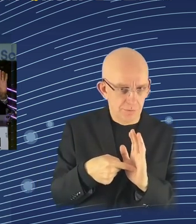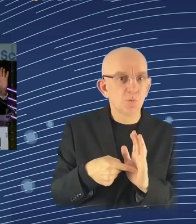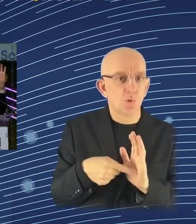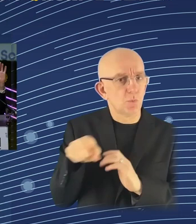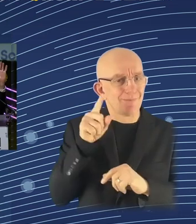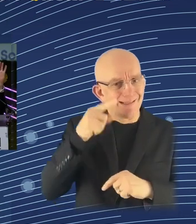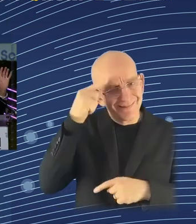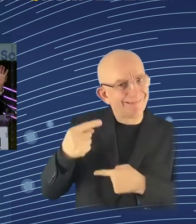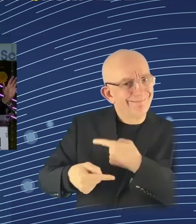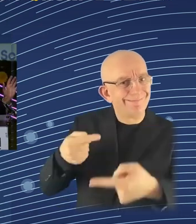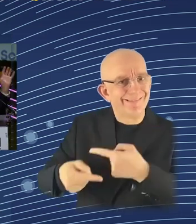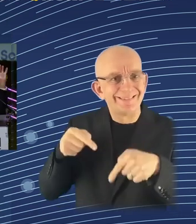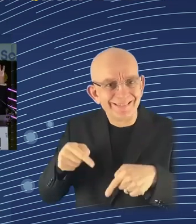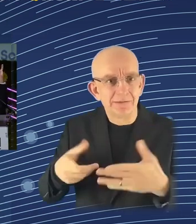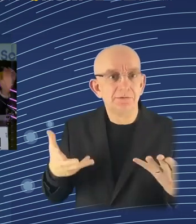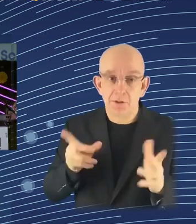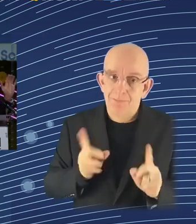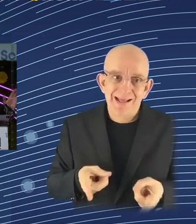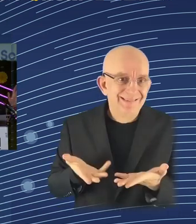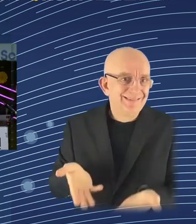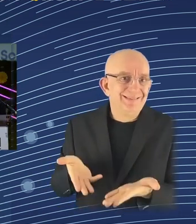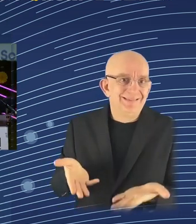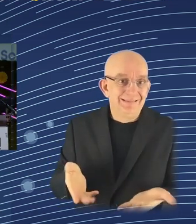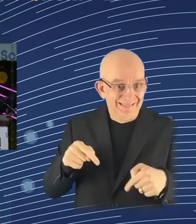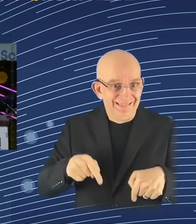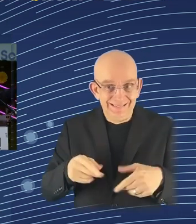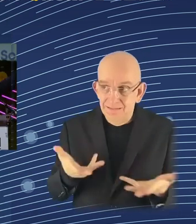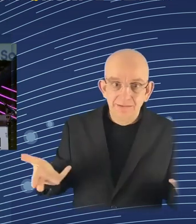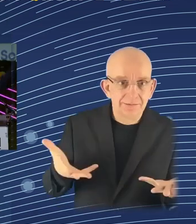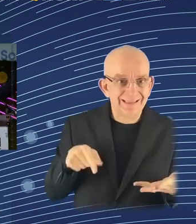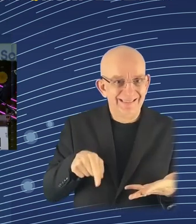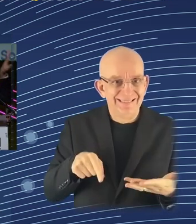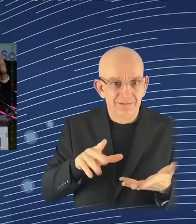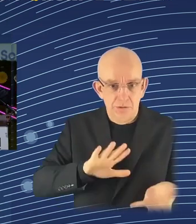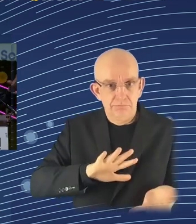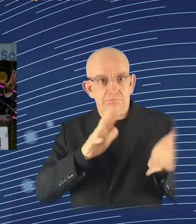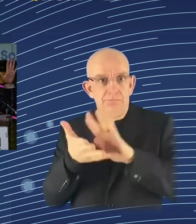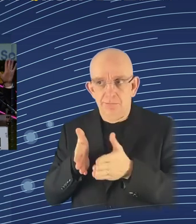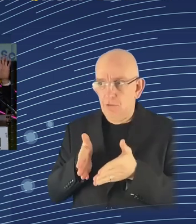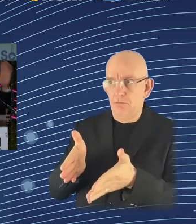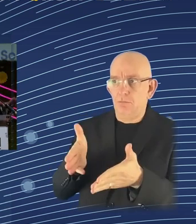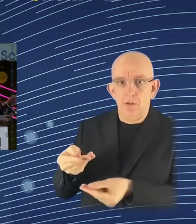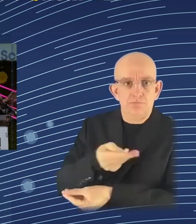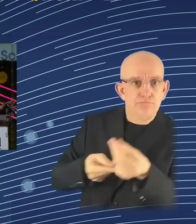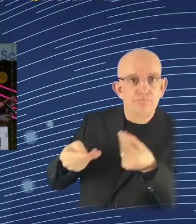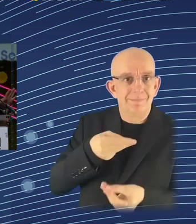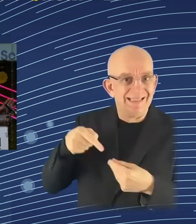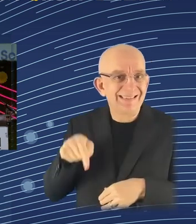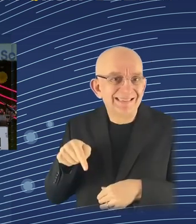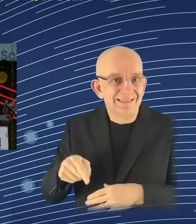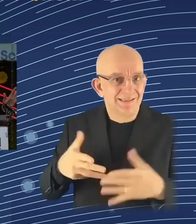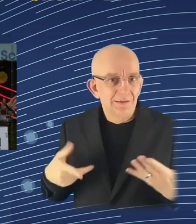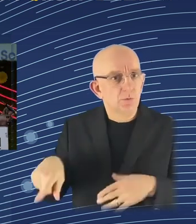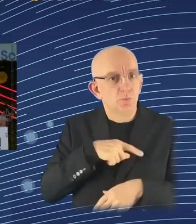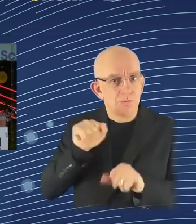there will be a minority of jobs. The majority of jobs will be the ones that require the skills below. I know that because we've just